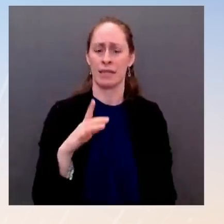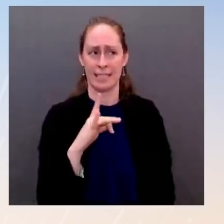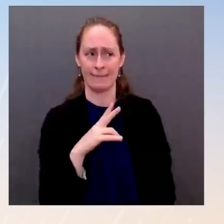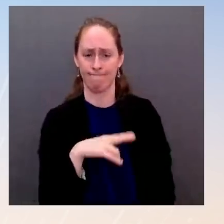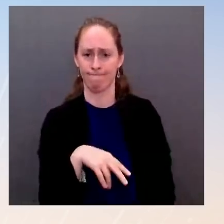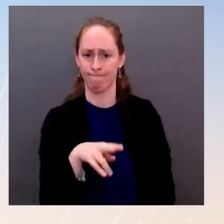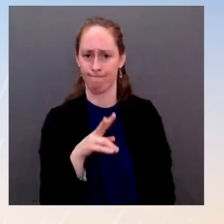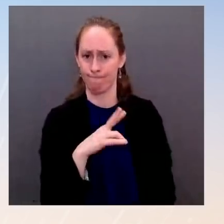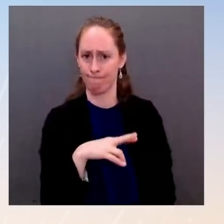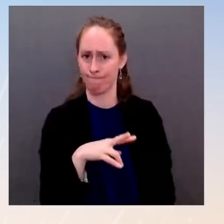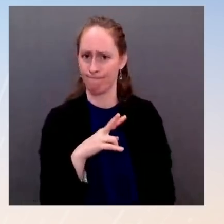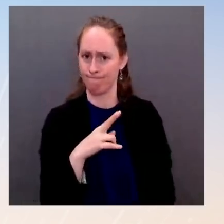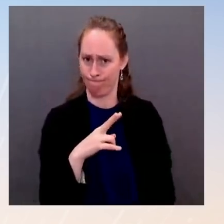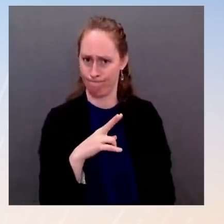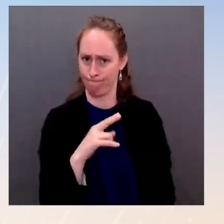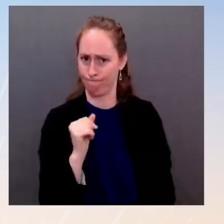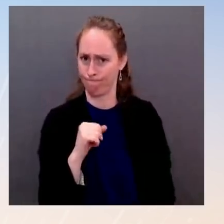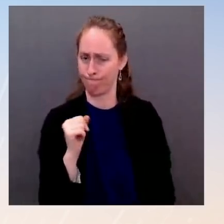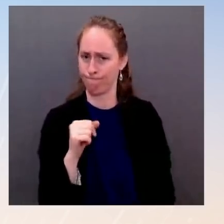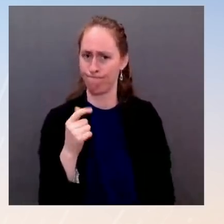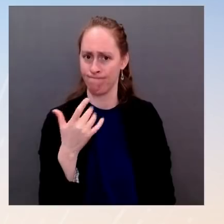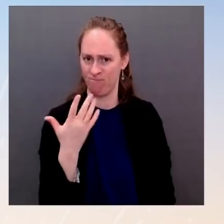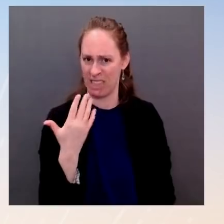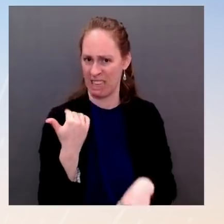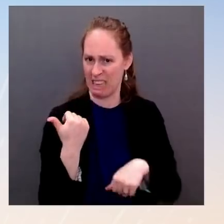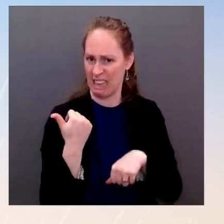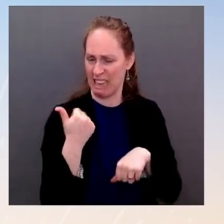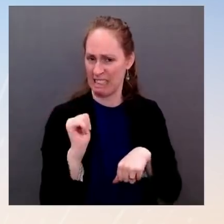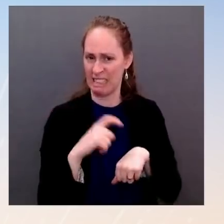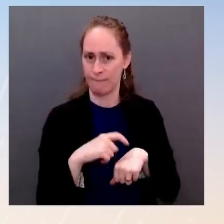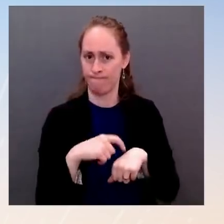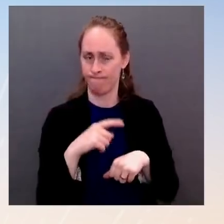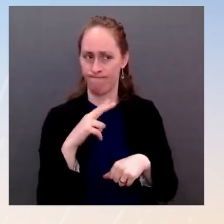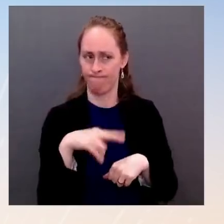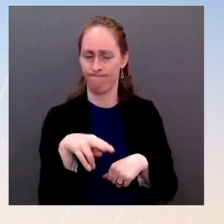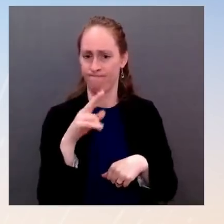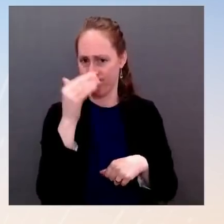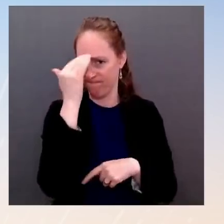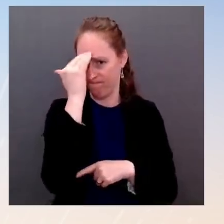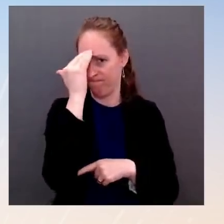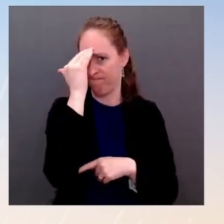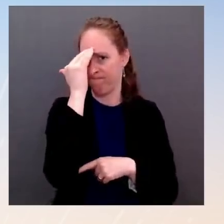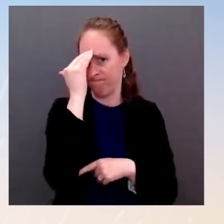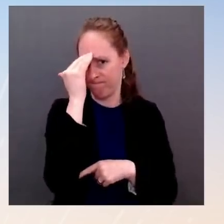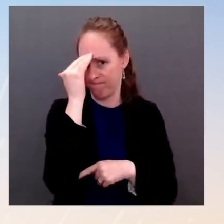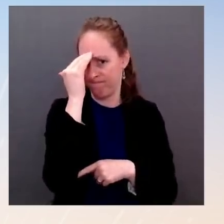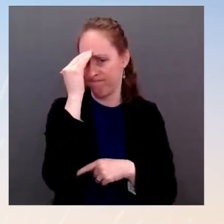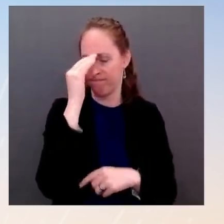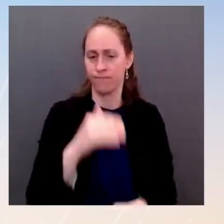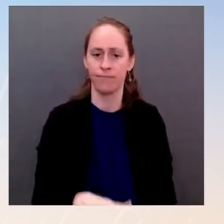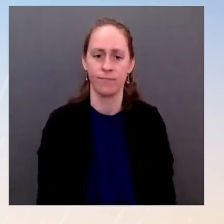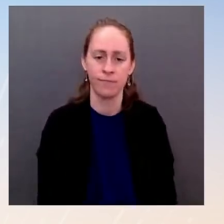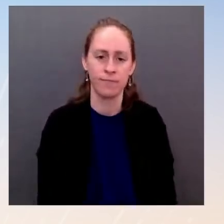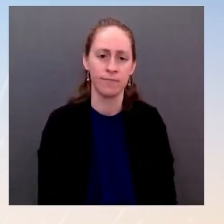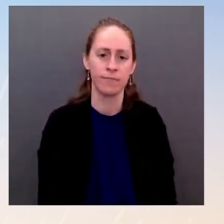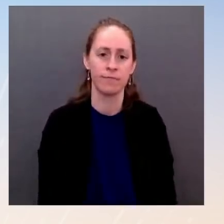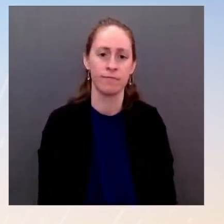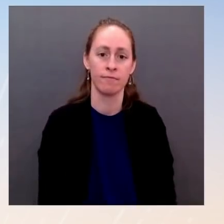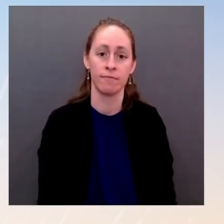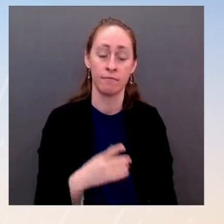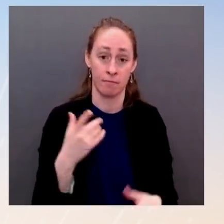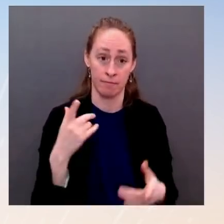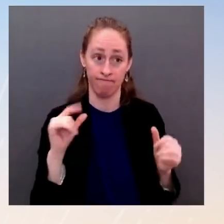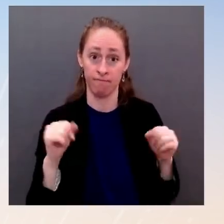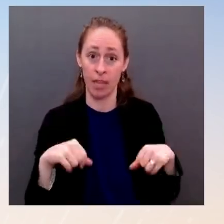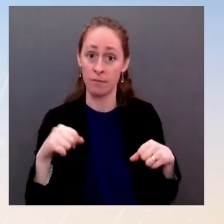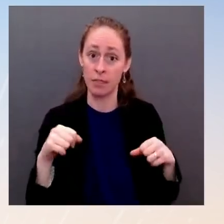It could begin any day now. And it could occur before the Olympics have ended. I'm not going to get into intelligence information, but if you look